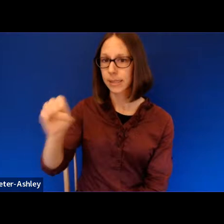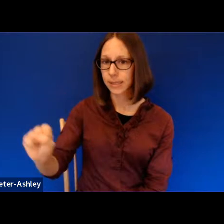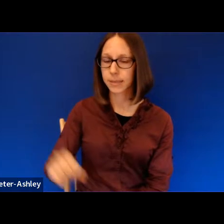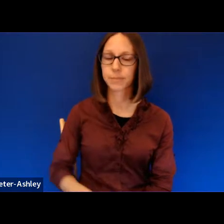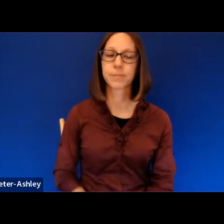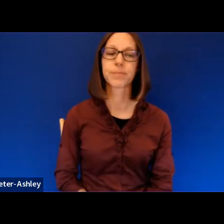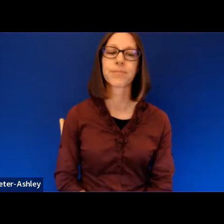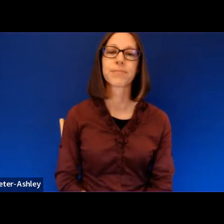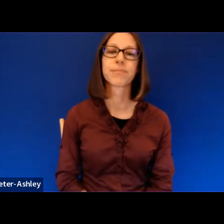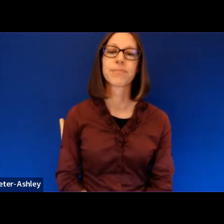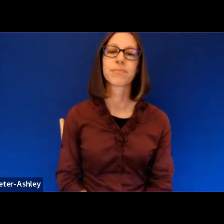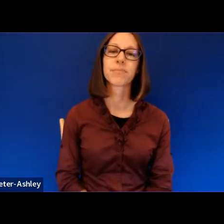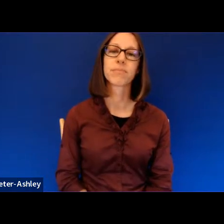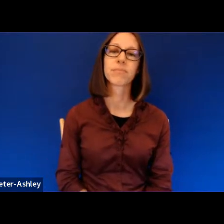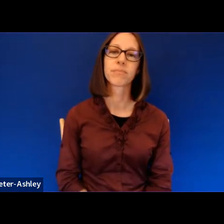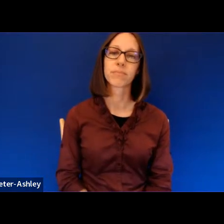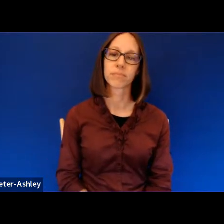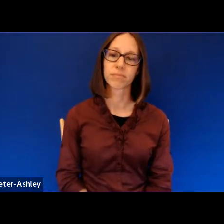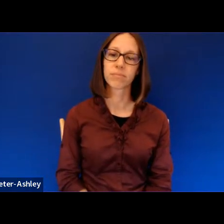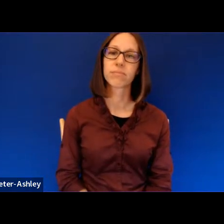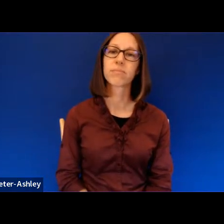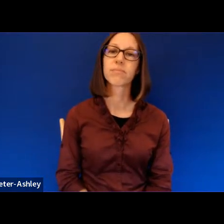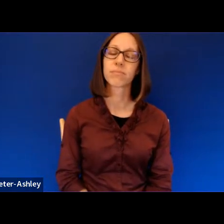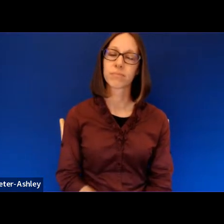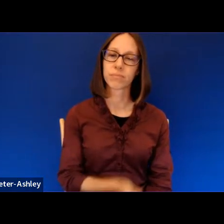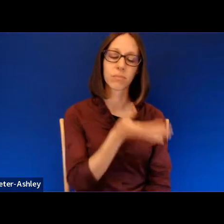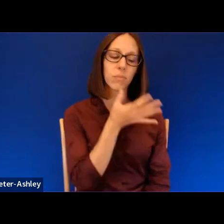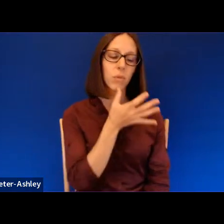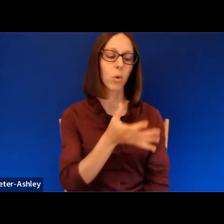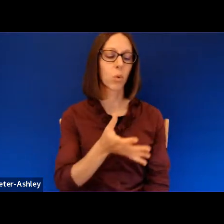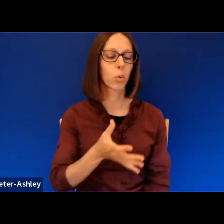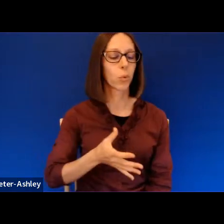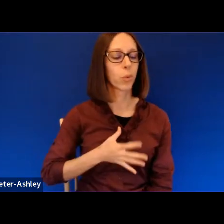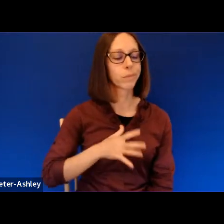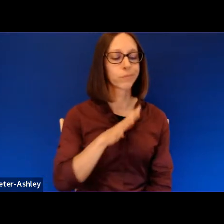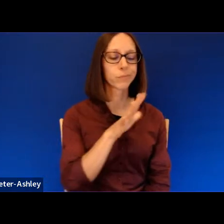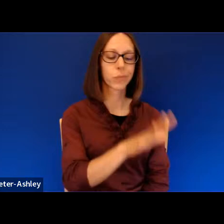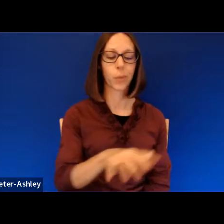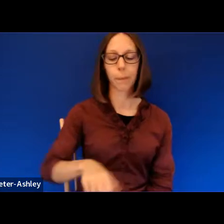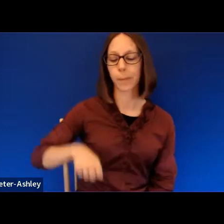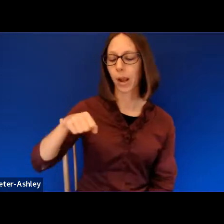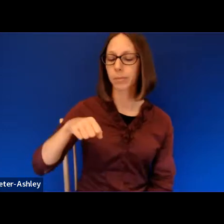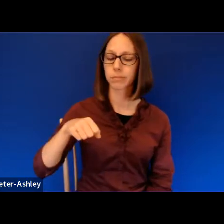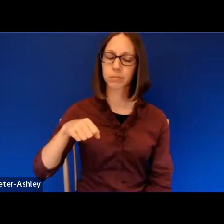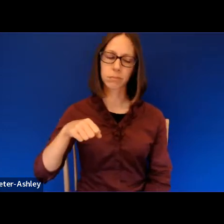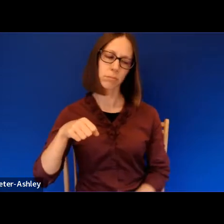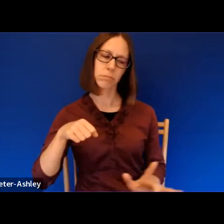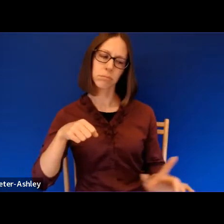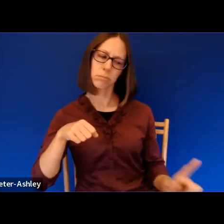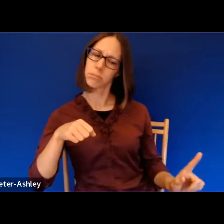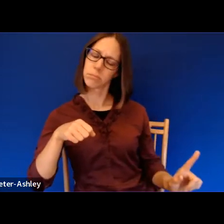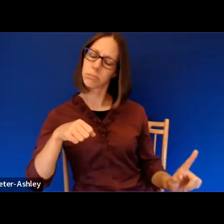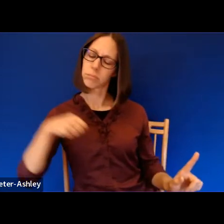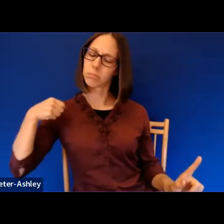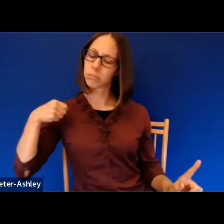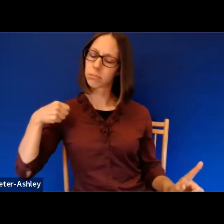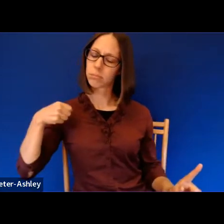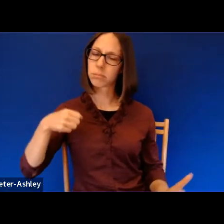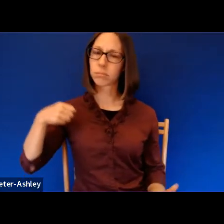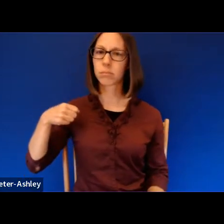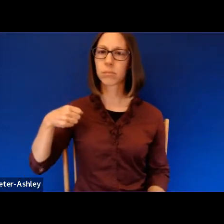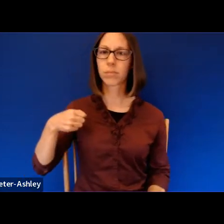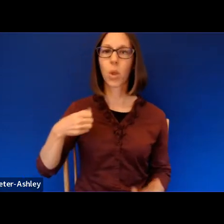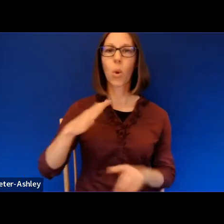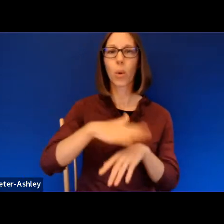There's a way a woman will not relinquish her pocketbook, even pulled on stage or called up to the pulpit.